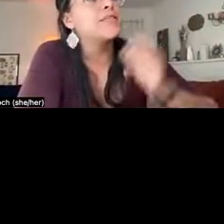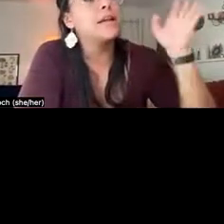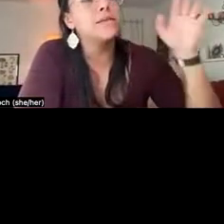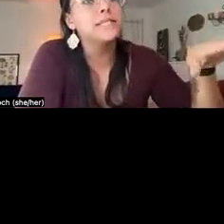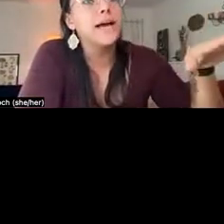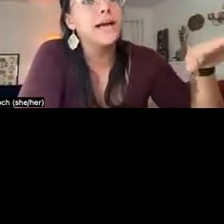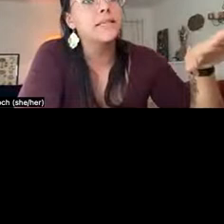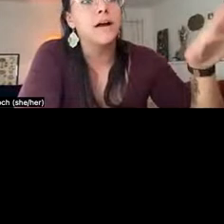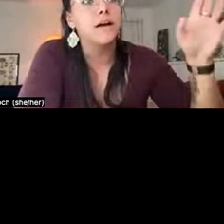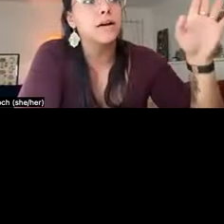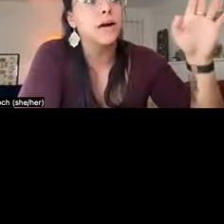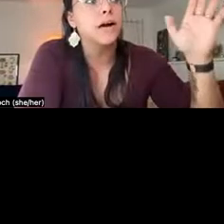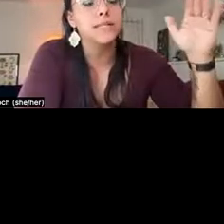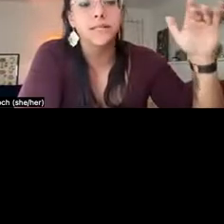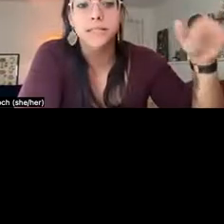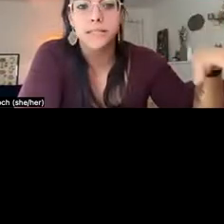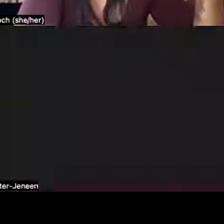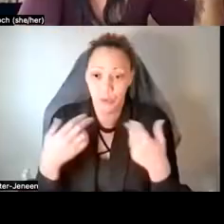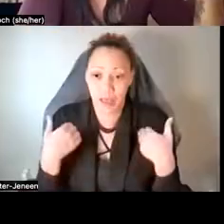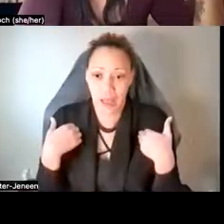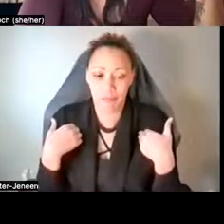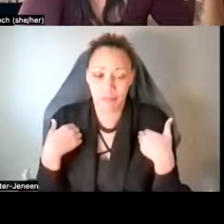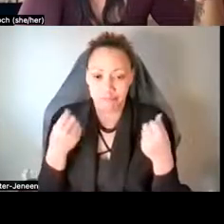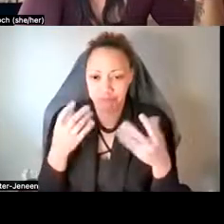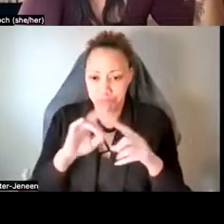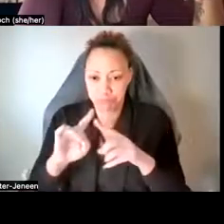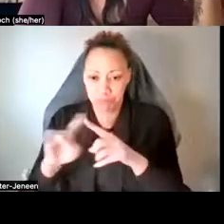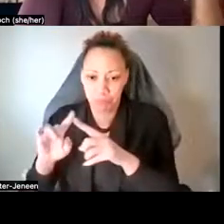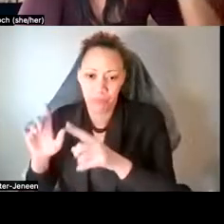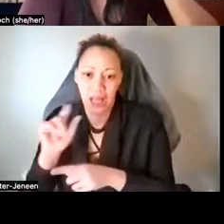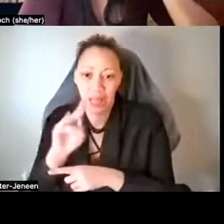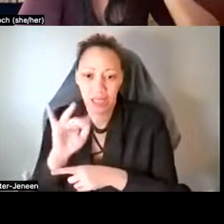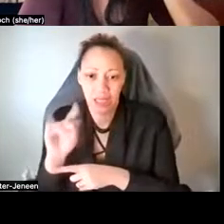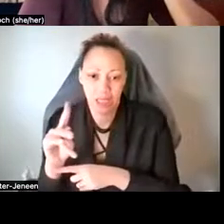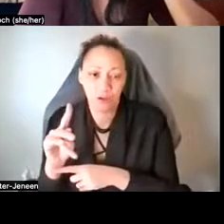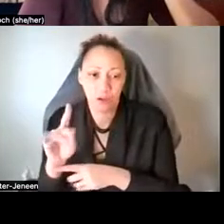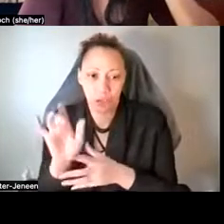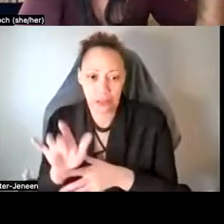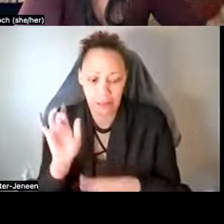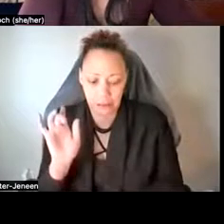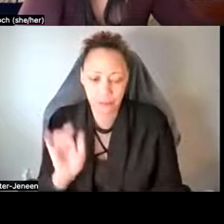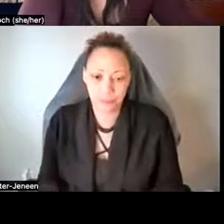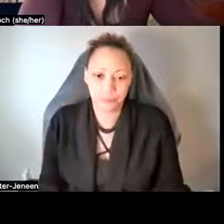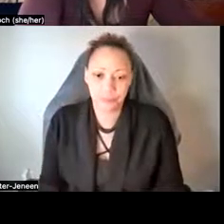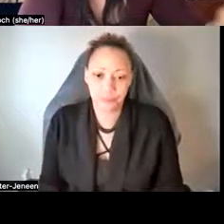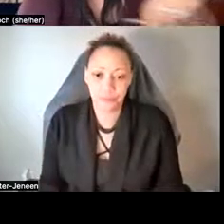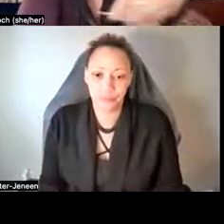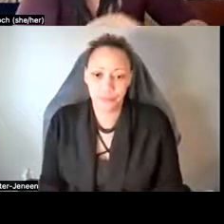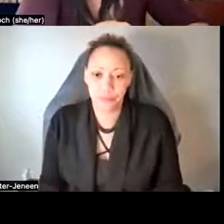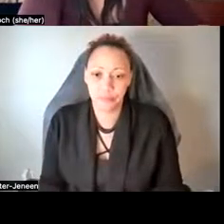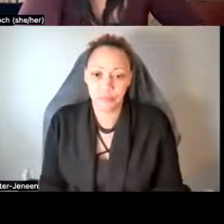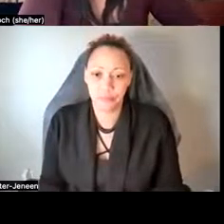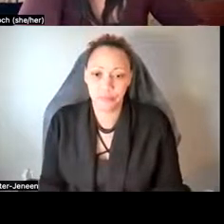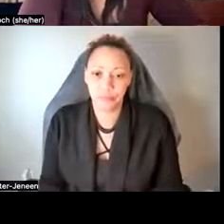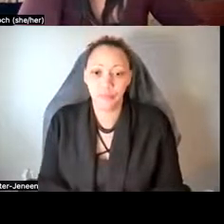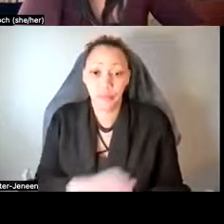Um, at the end of this slide, there are a series of, uh, links that you can click and, um, you can go on to clinicaltrial